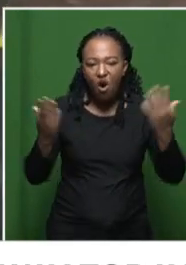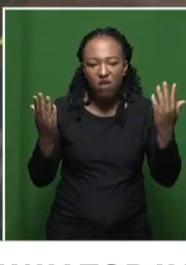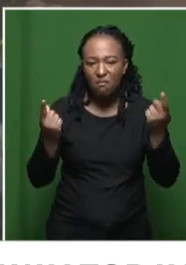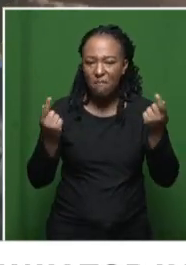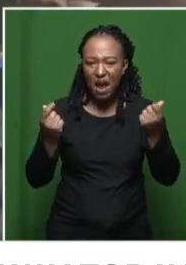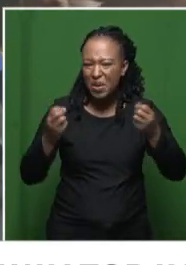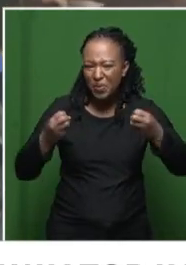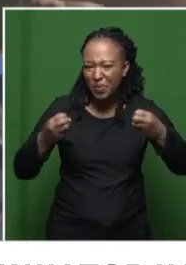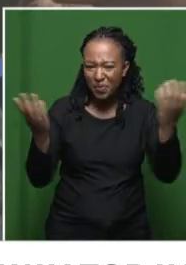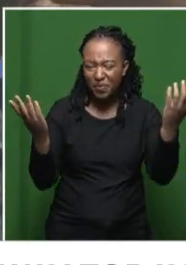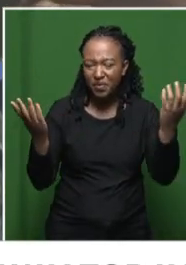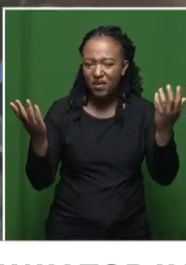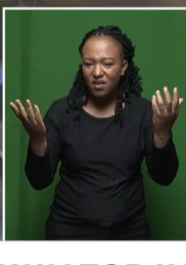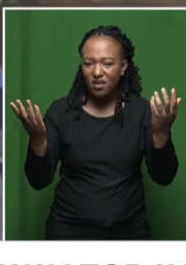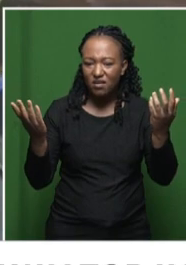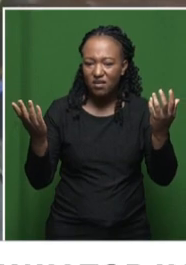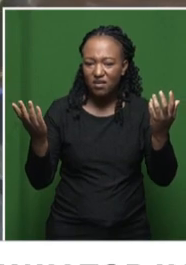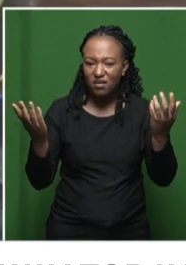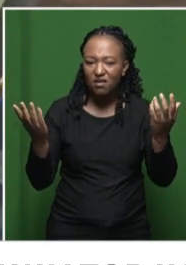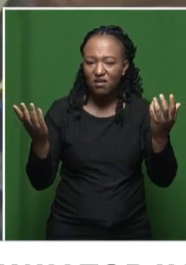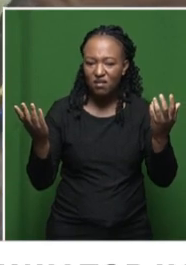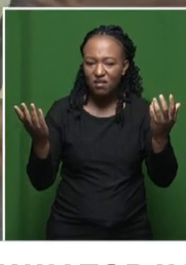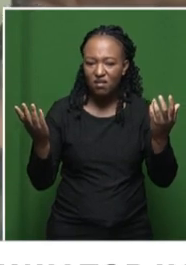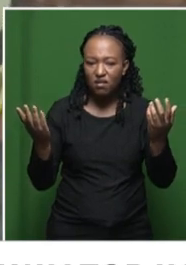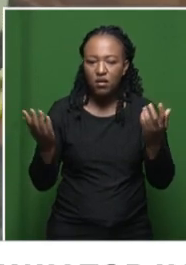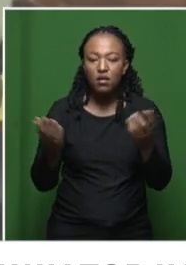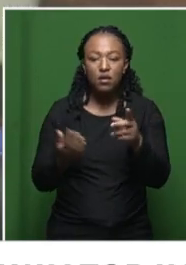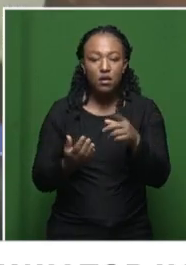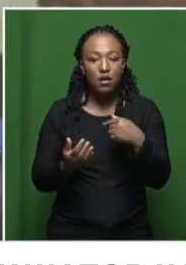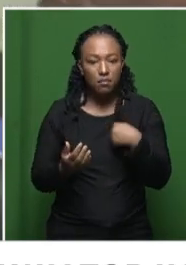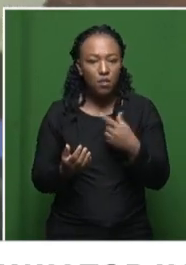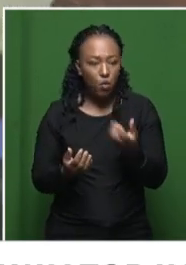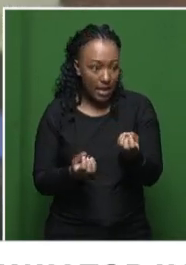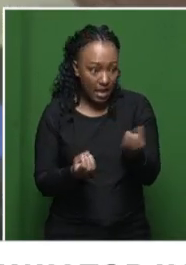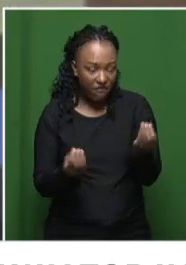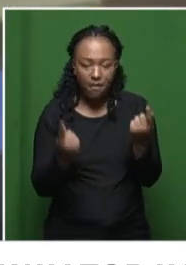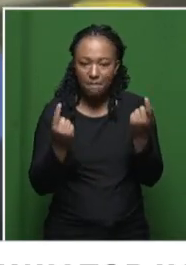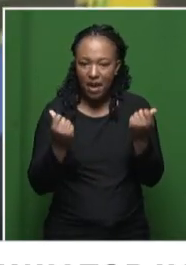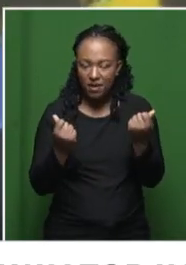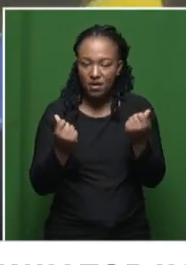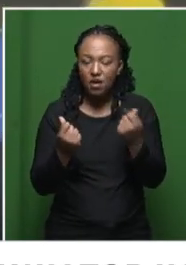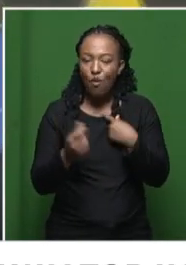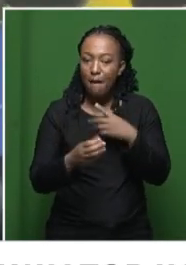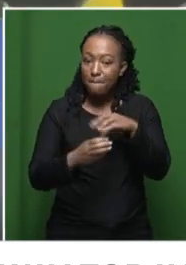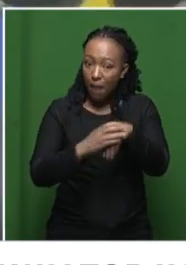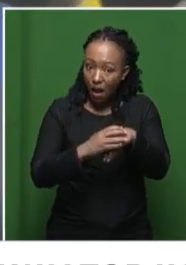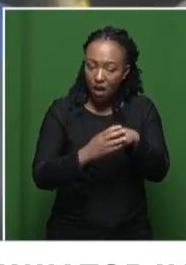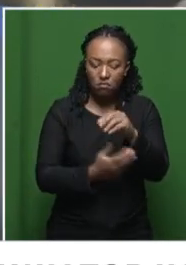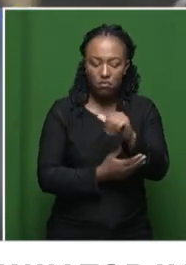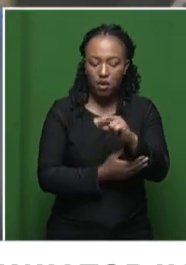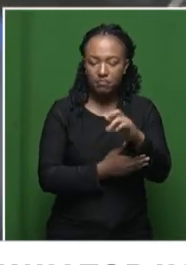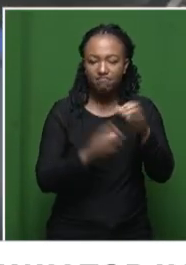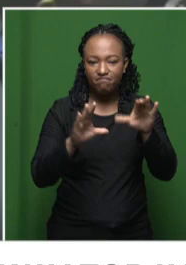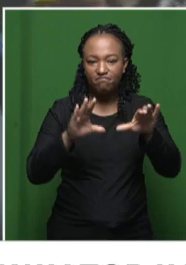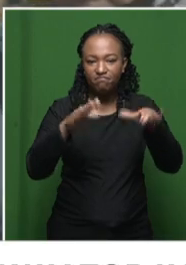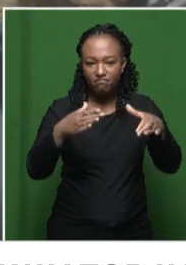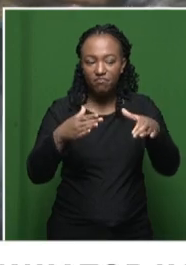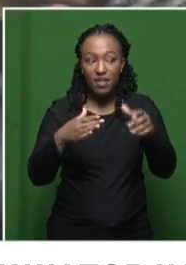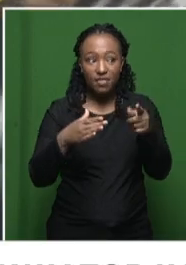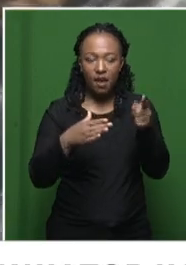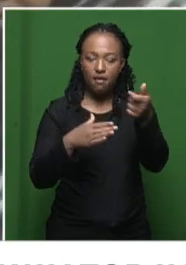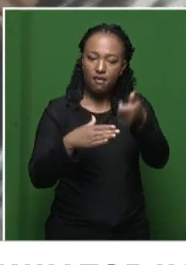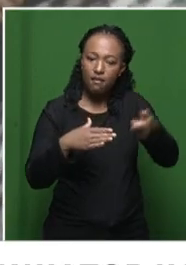They will give you money. They will give you money because they are the part of the establishment. They are the herbs.